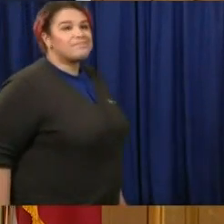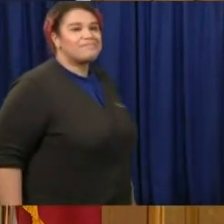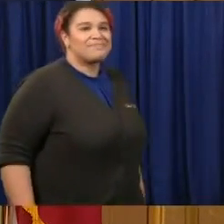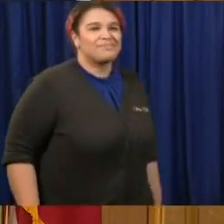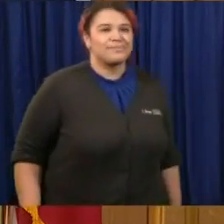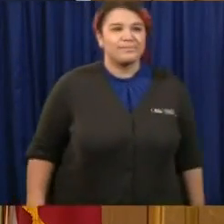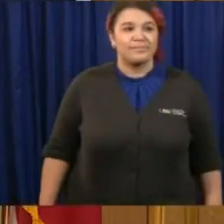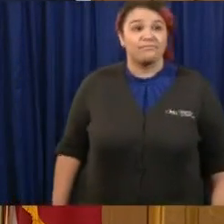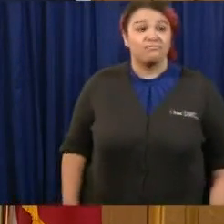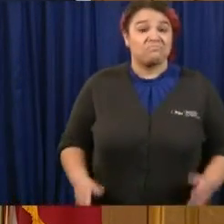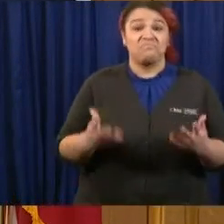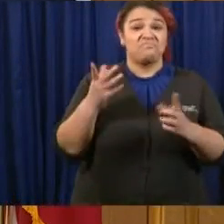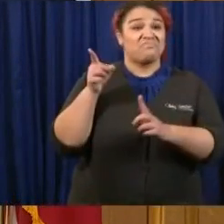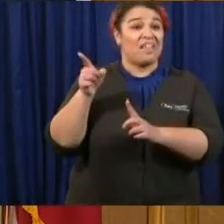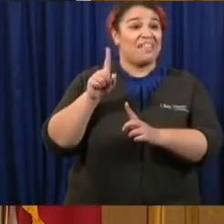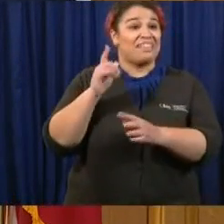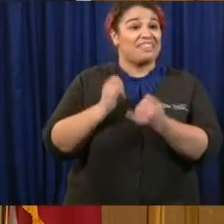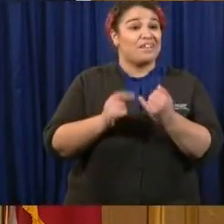That was the last question.